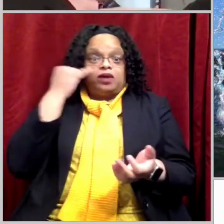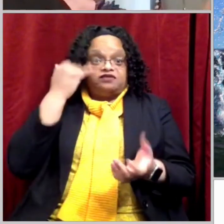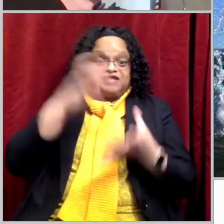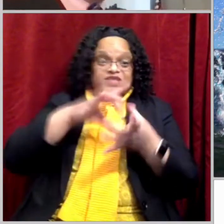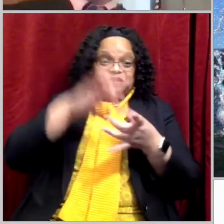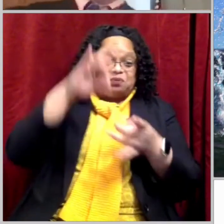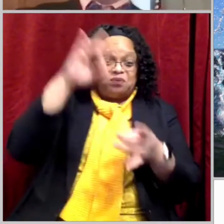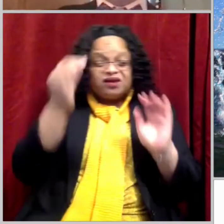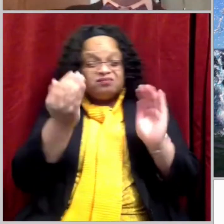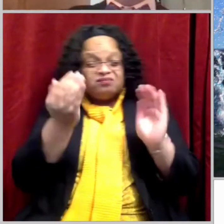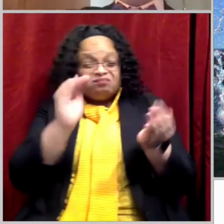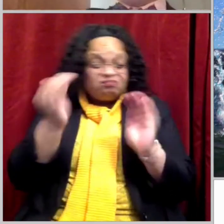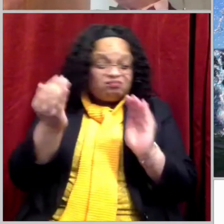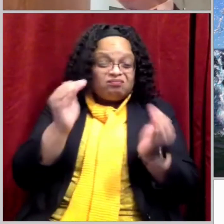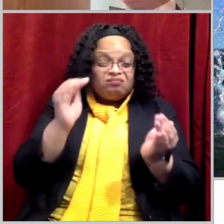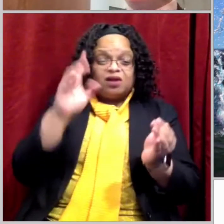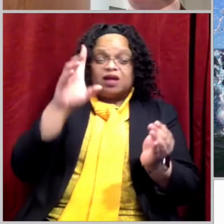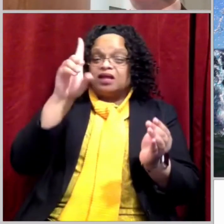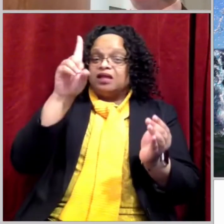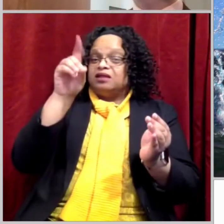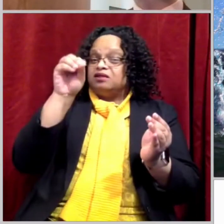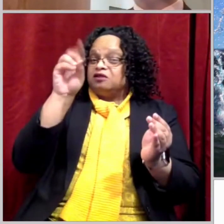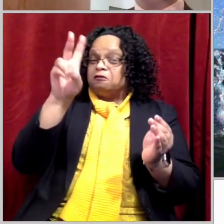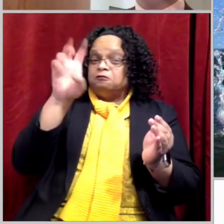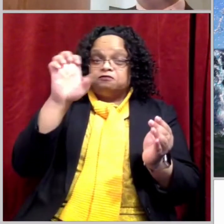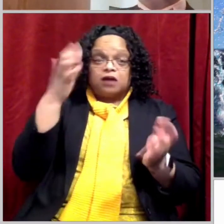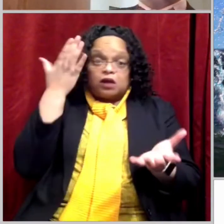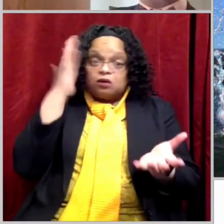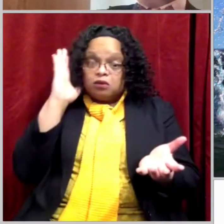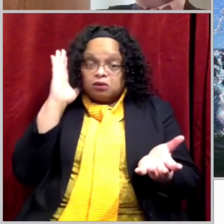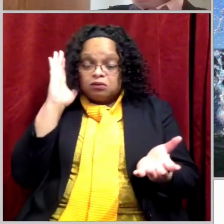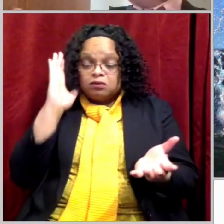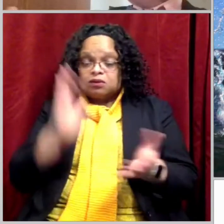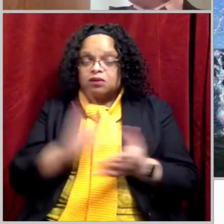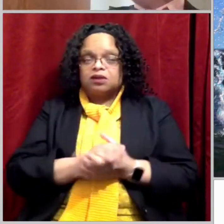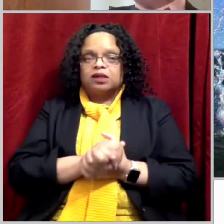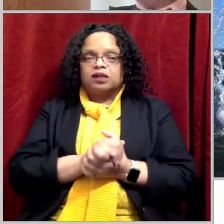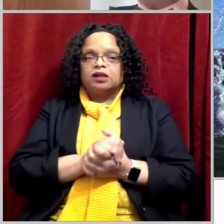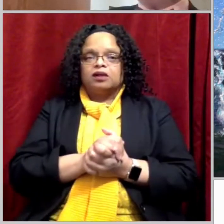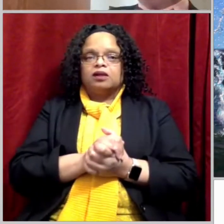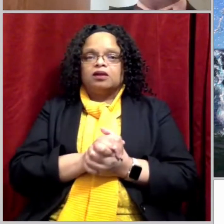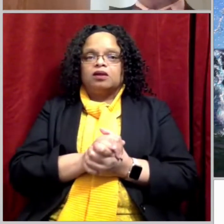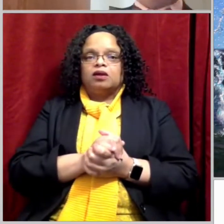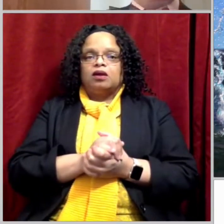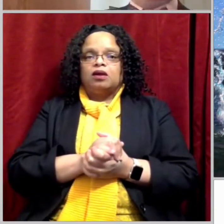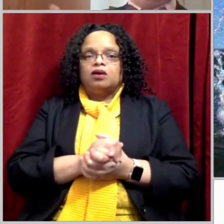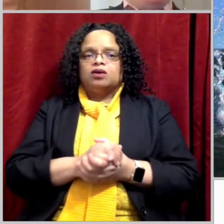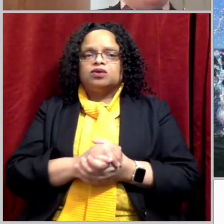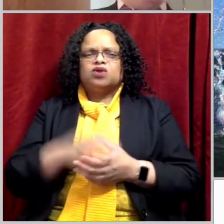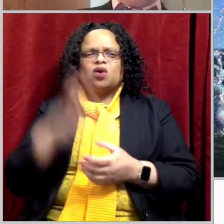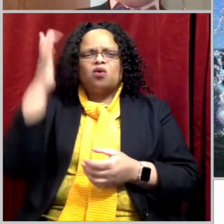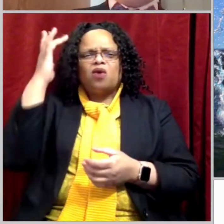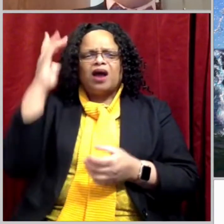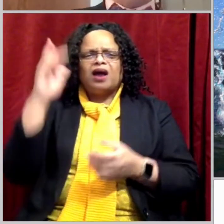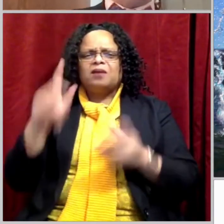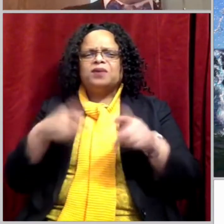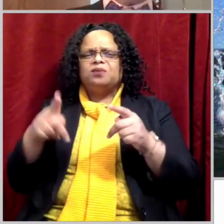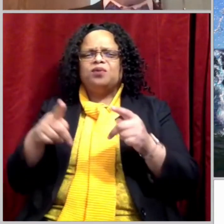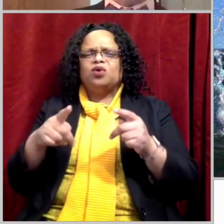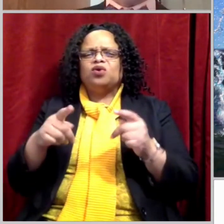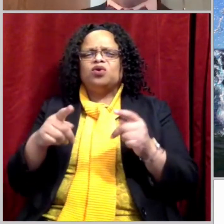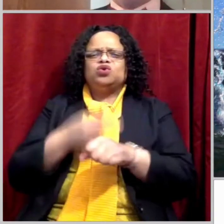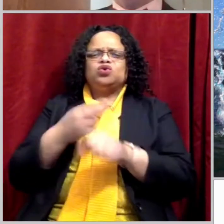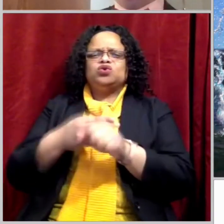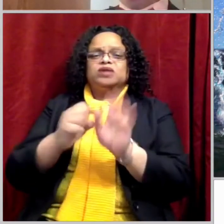this illustration, and you see it all over the internet. Why do people use the symbol of a dove to